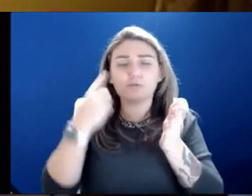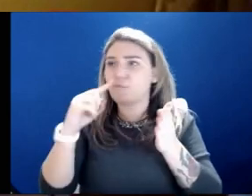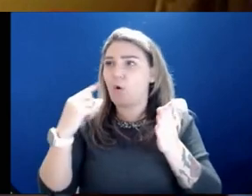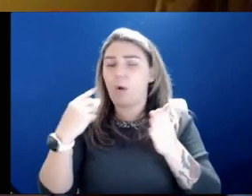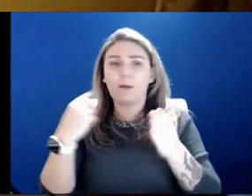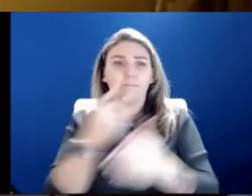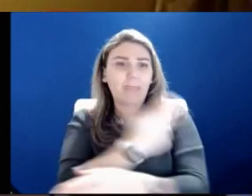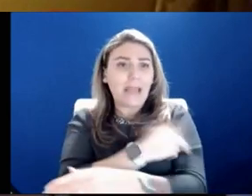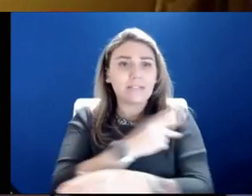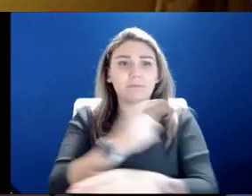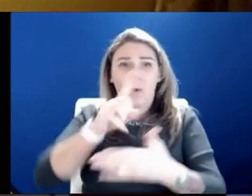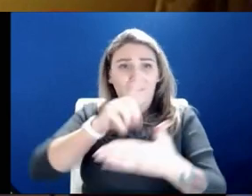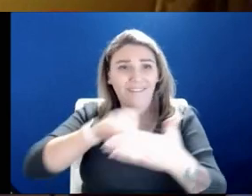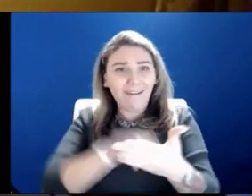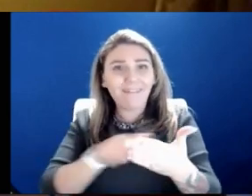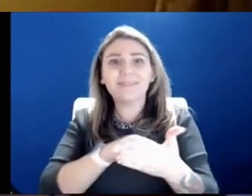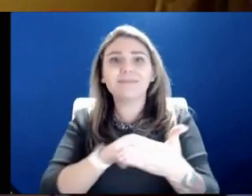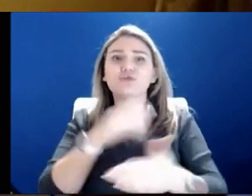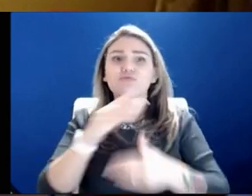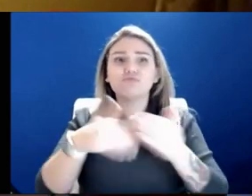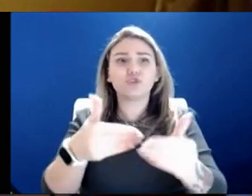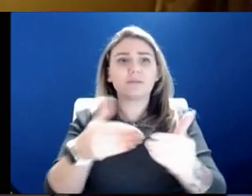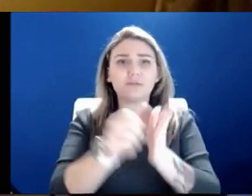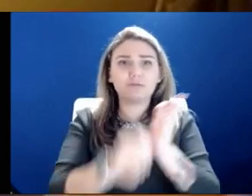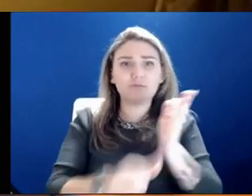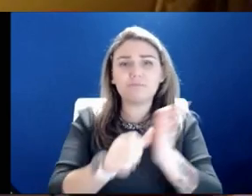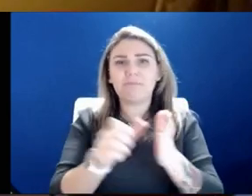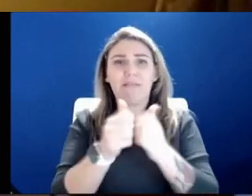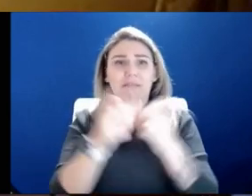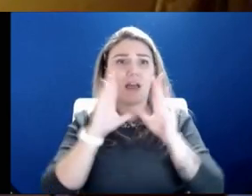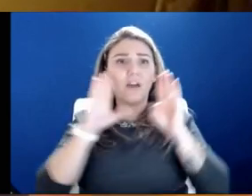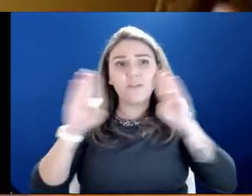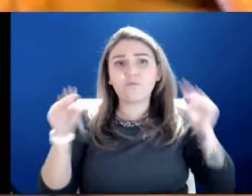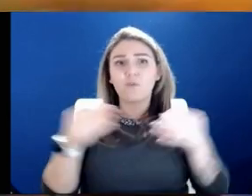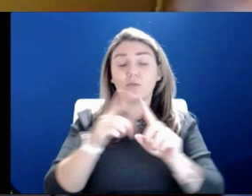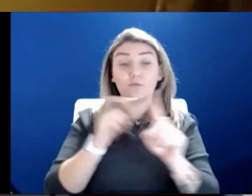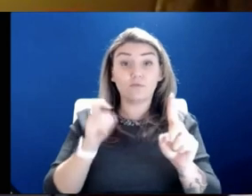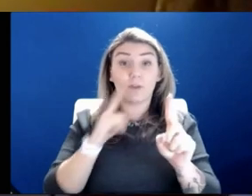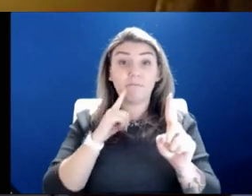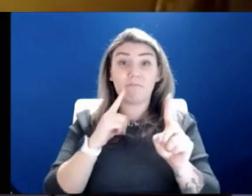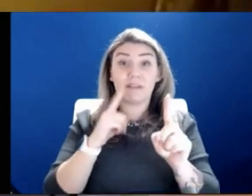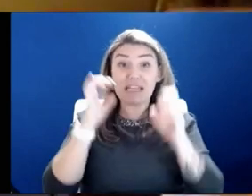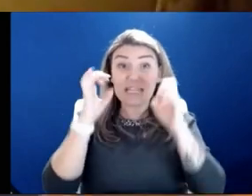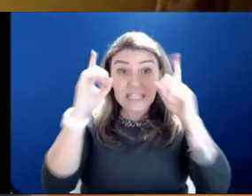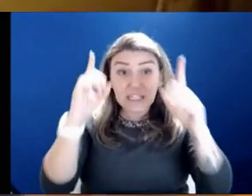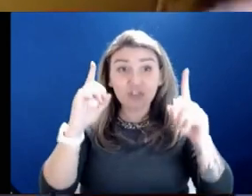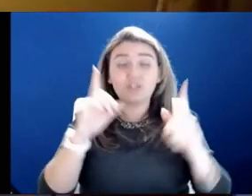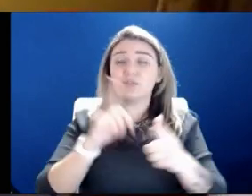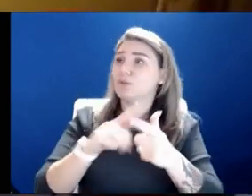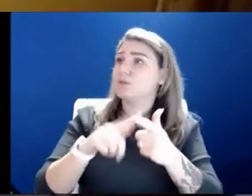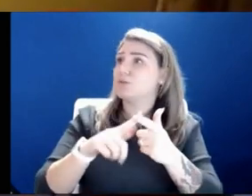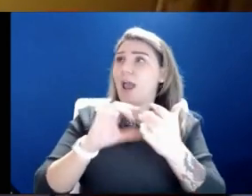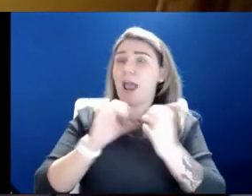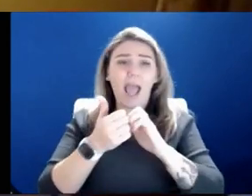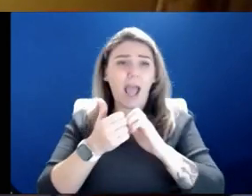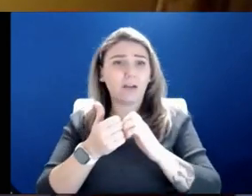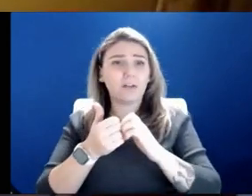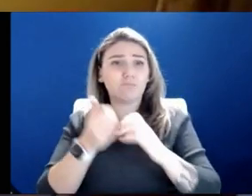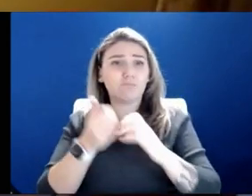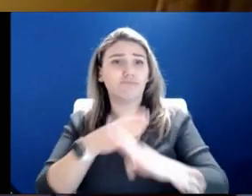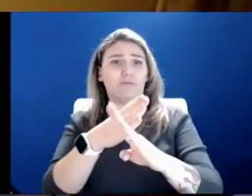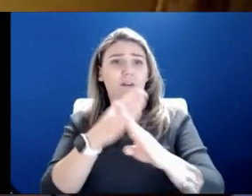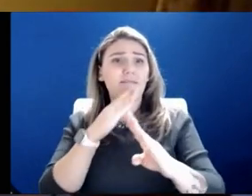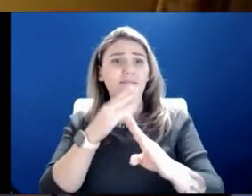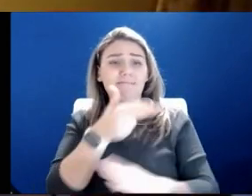cancel a number of things. A lot of our focus is on ranging from education to how we fight gun violence, how we get people registered